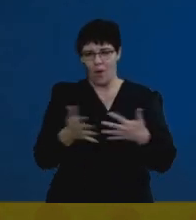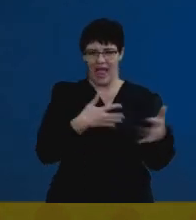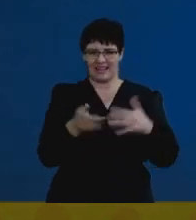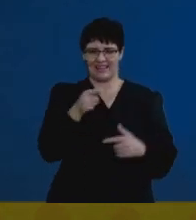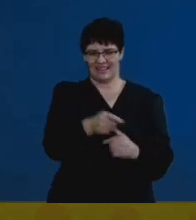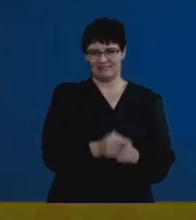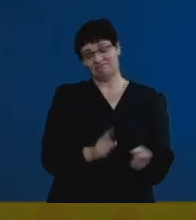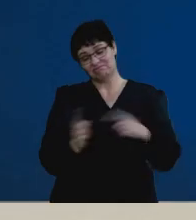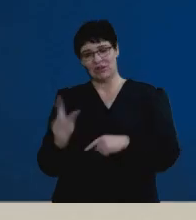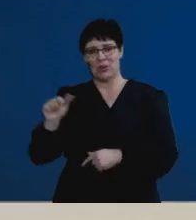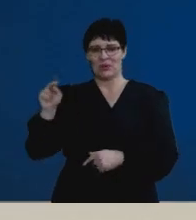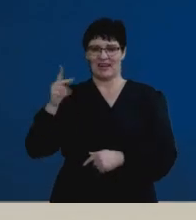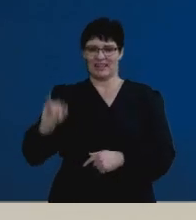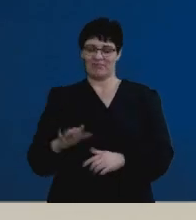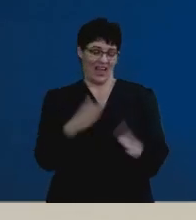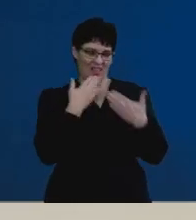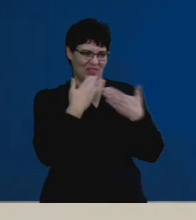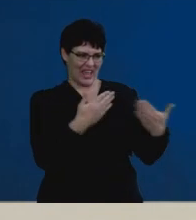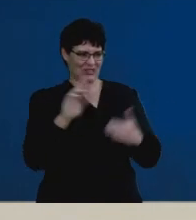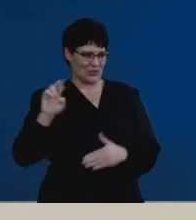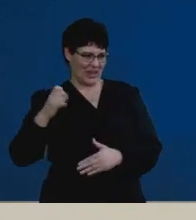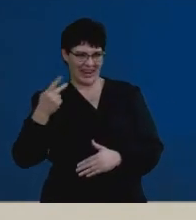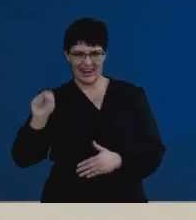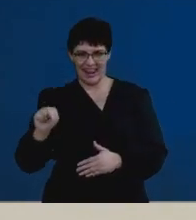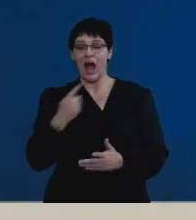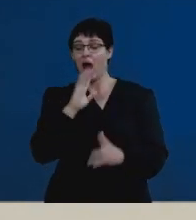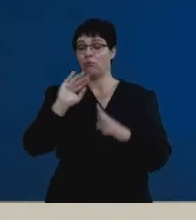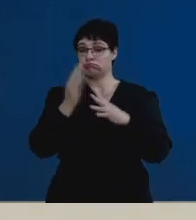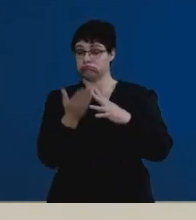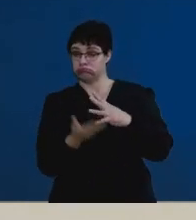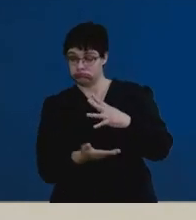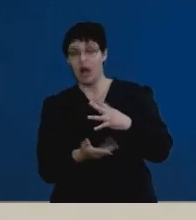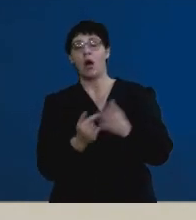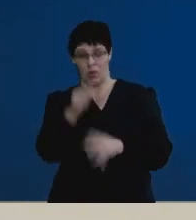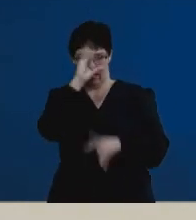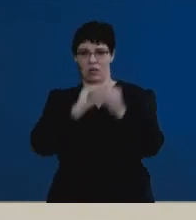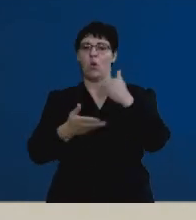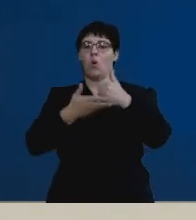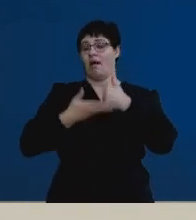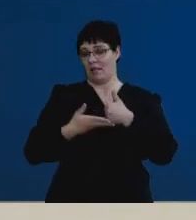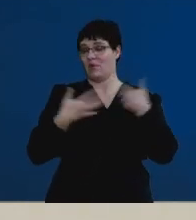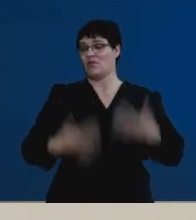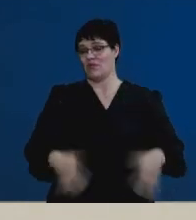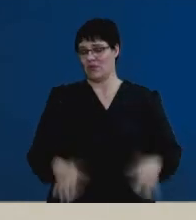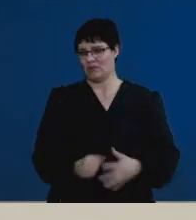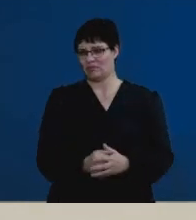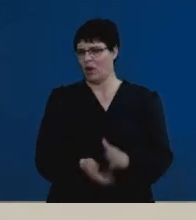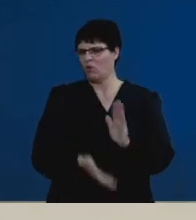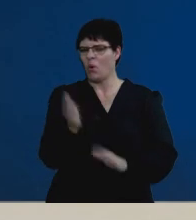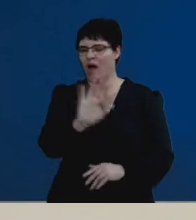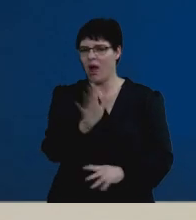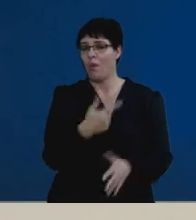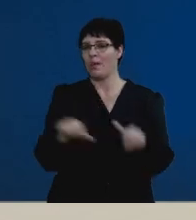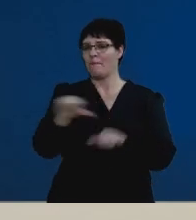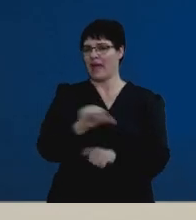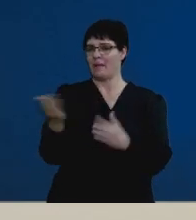Over to you, Luni. Thanks, Yogan. I'm sure that breakdown will help our learners quite a lot. Don't go anywhere, guys. We'll